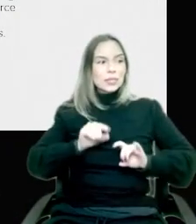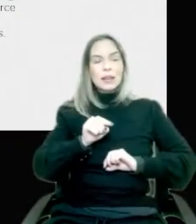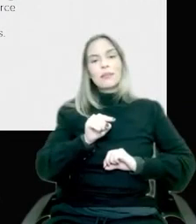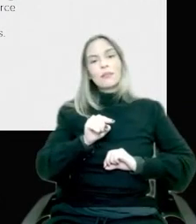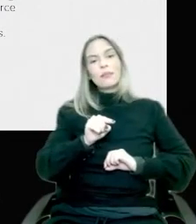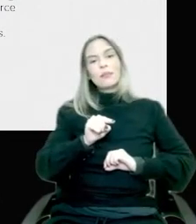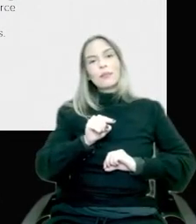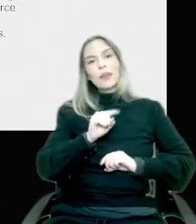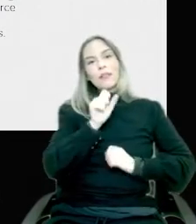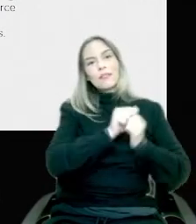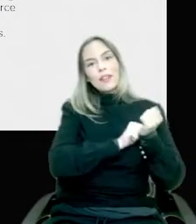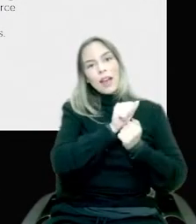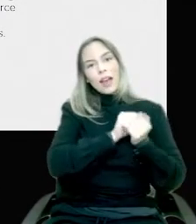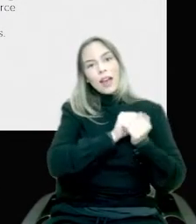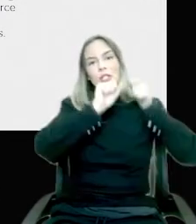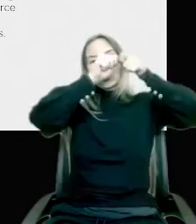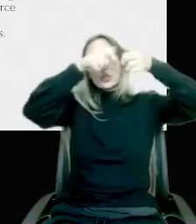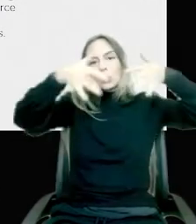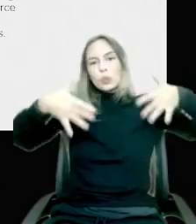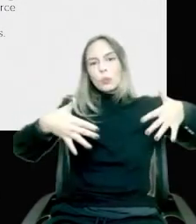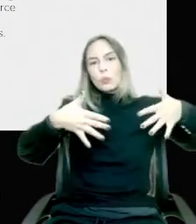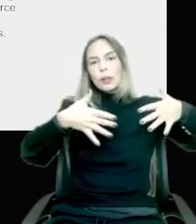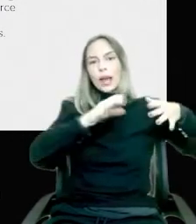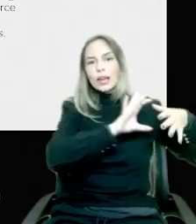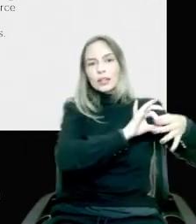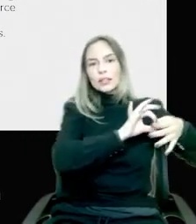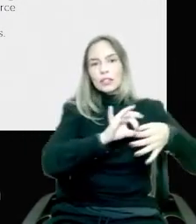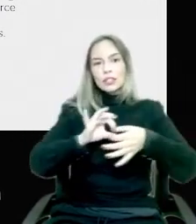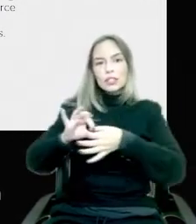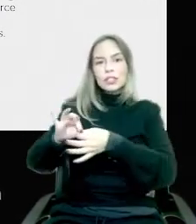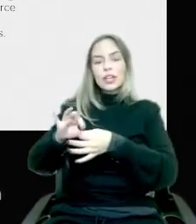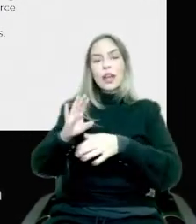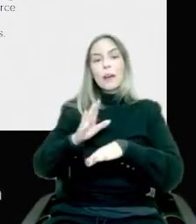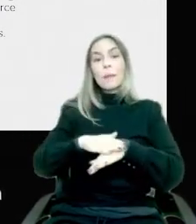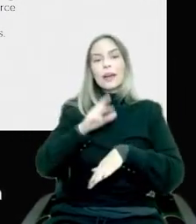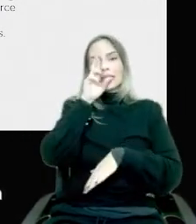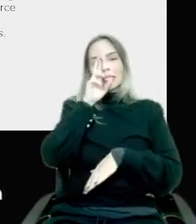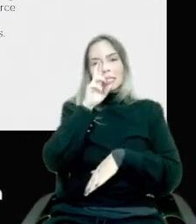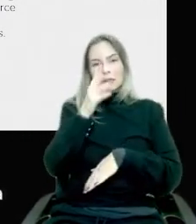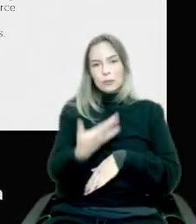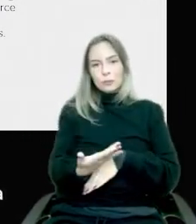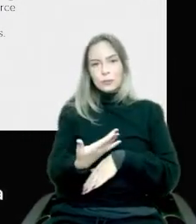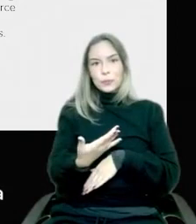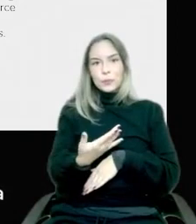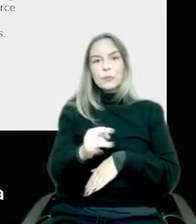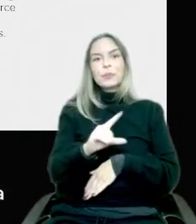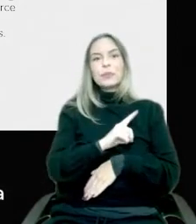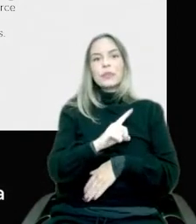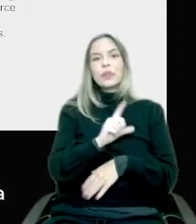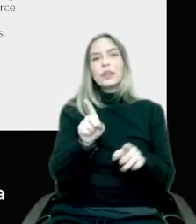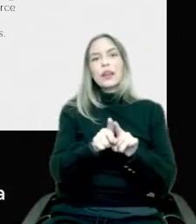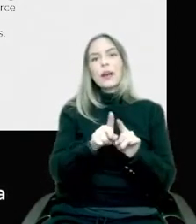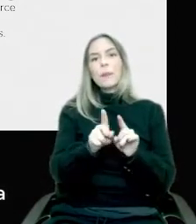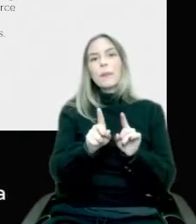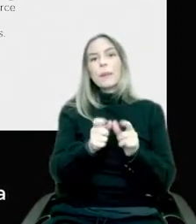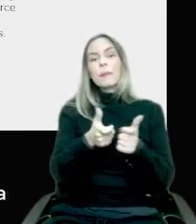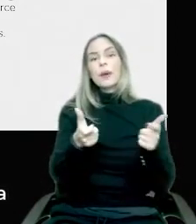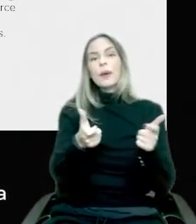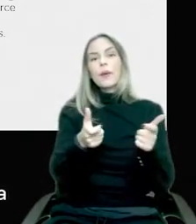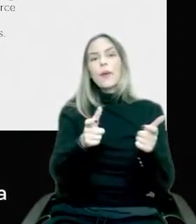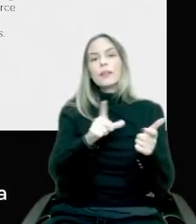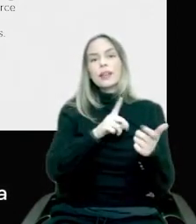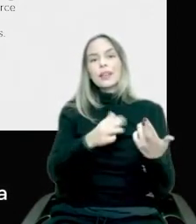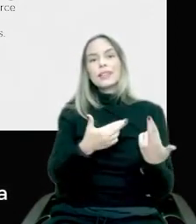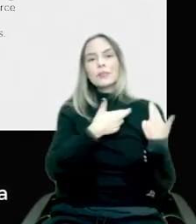supply chain industries, that are highly risk averse. And those of us that have been responsible for corporate